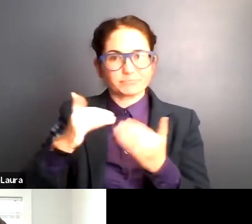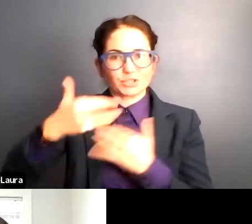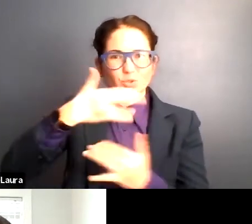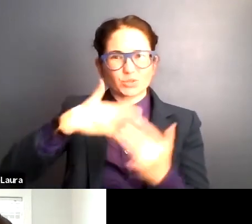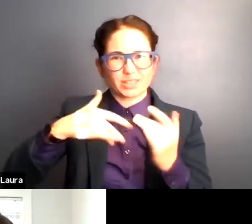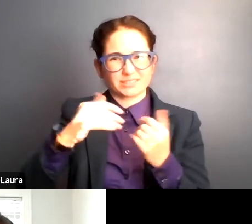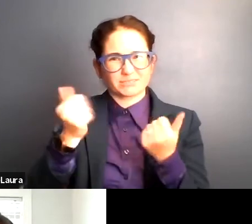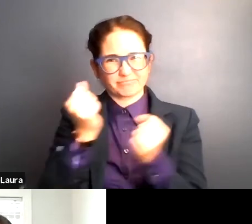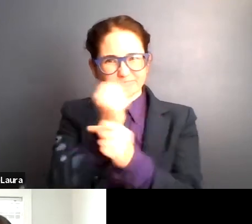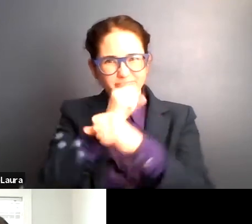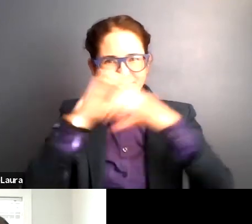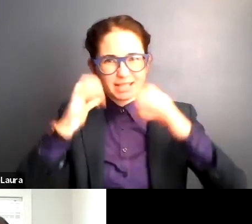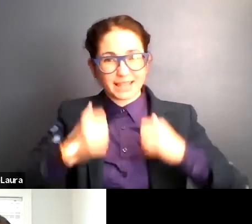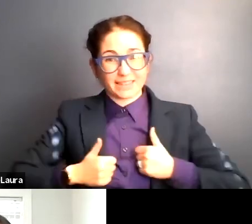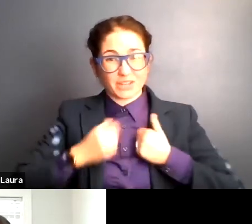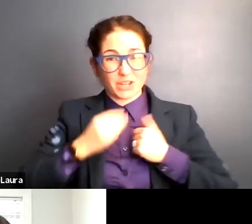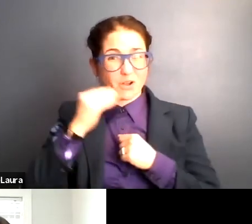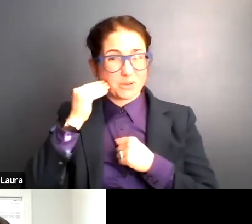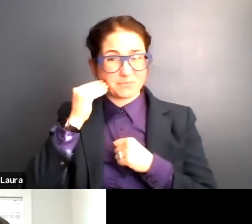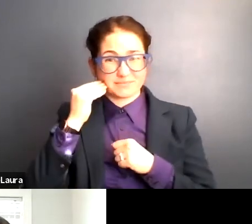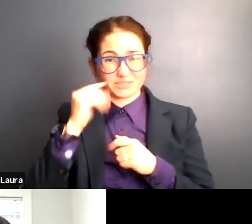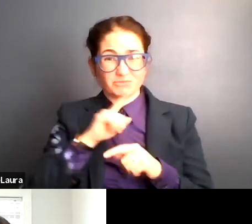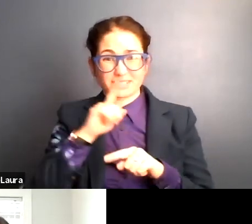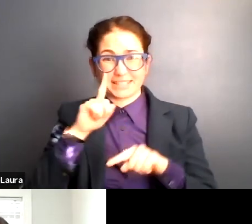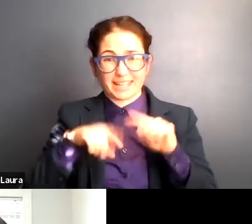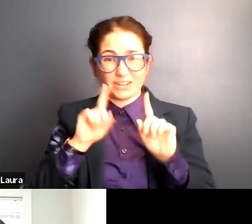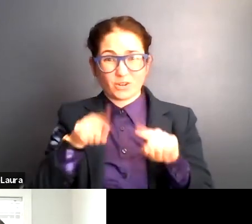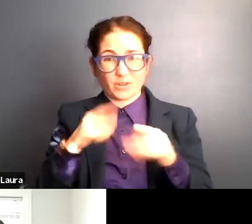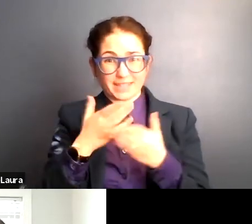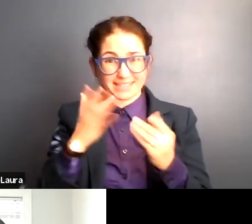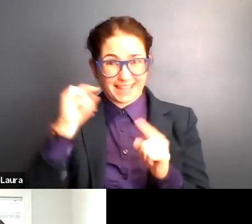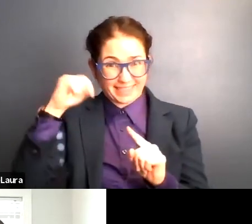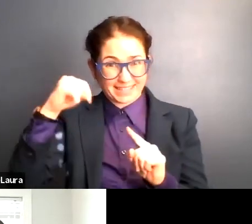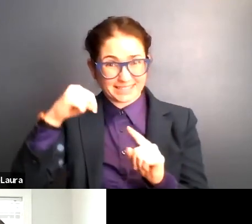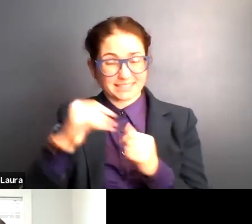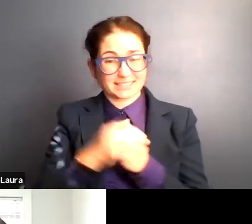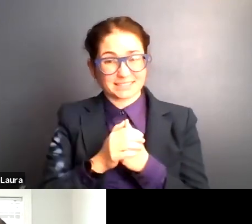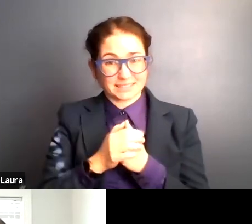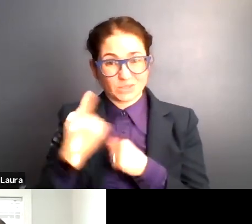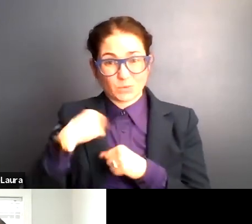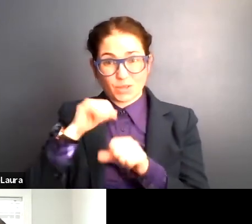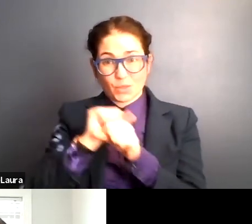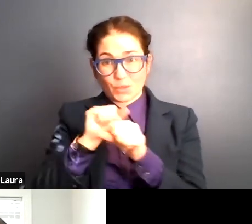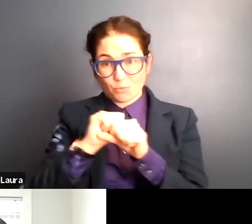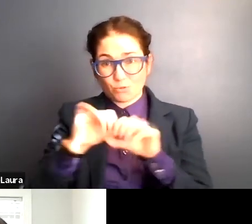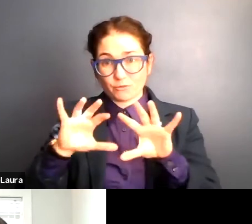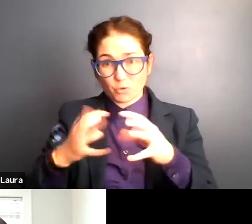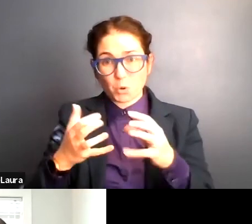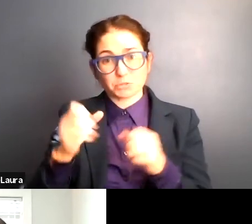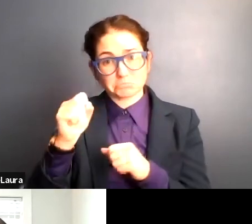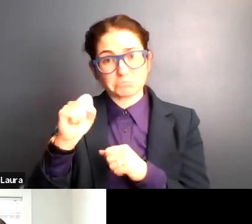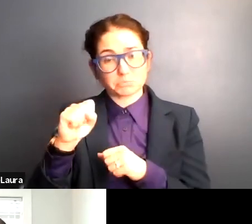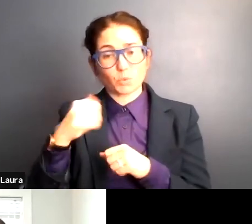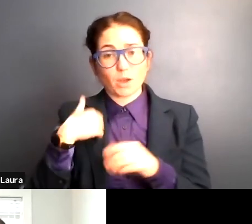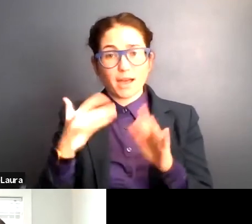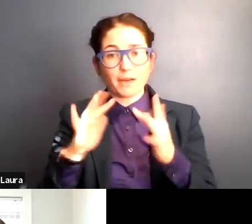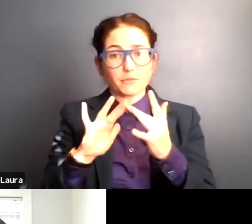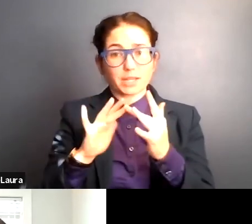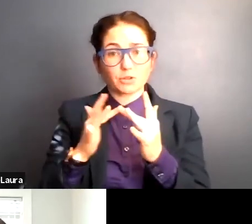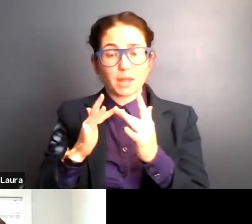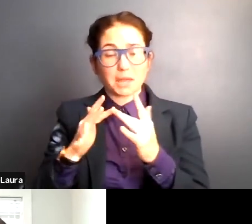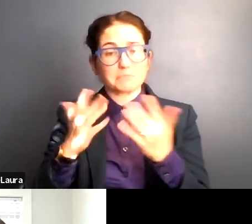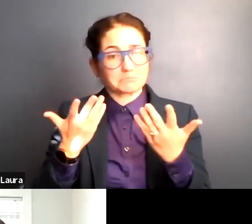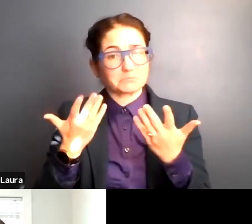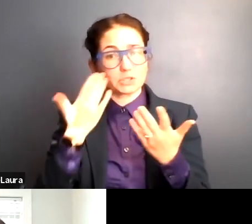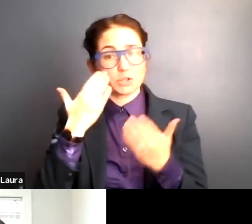and not being able to attend even events like this. I mean, those of us in the workforce that, uh, do have internet access, maybe